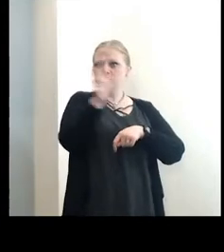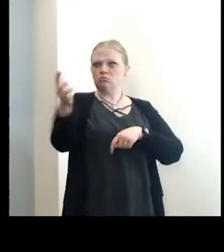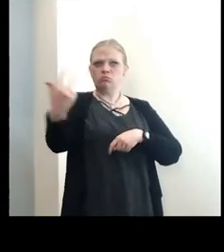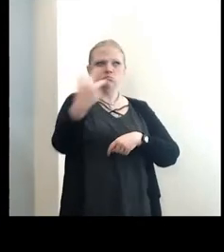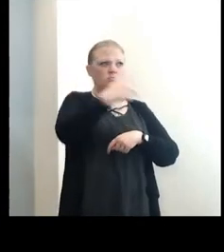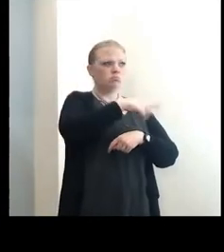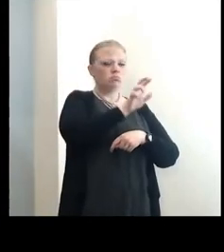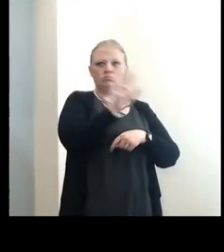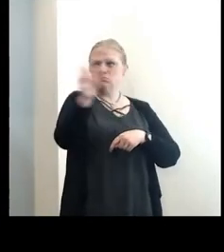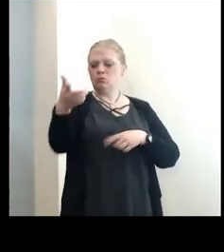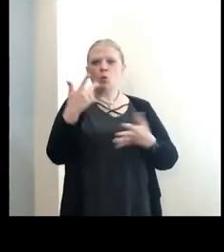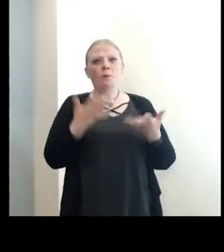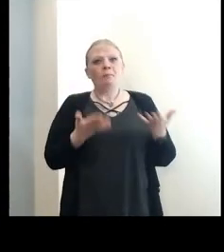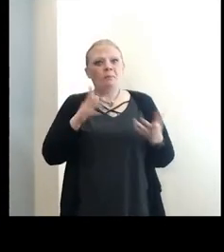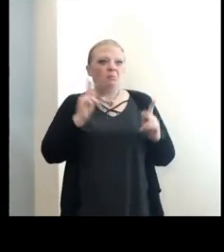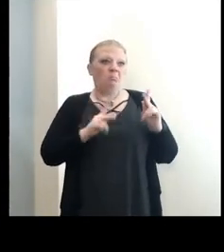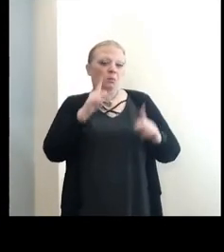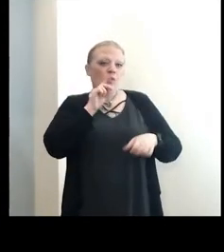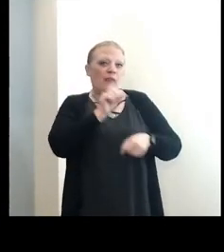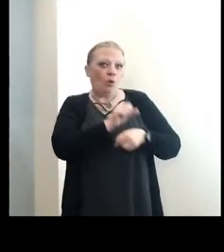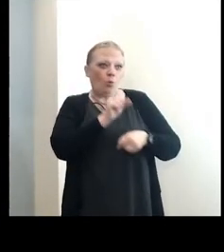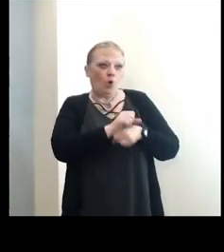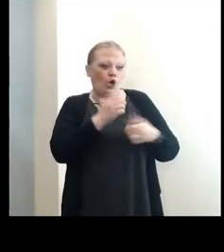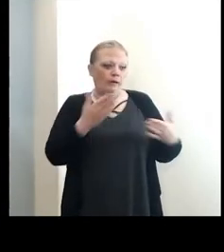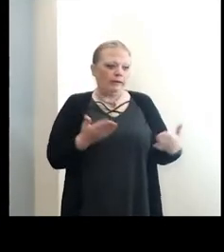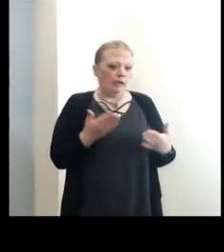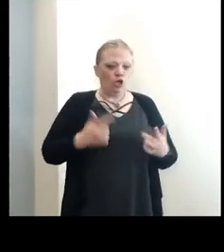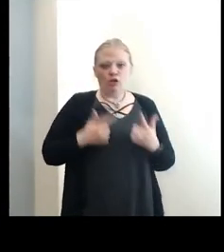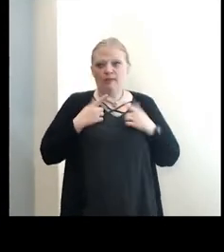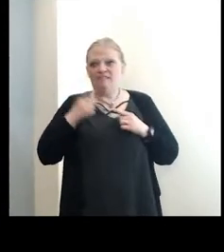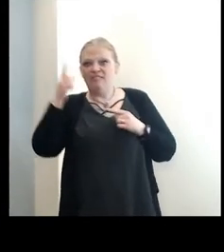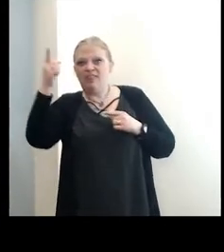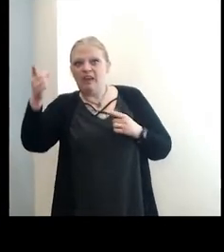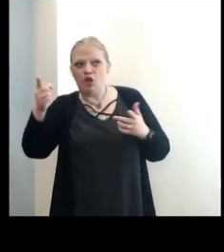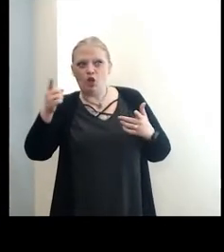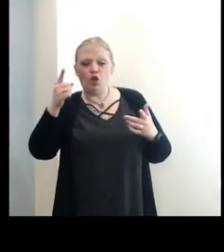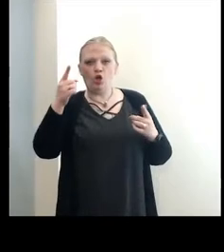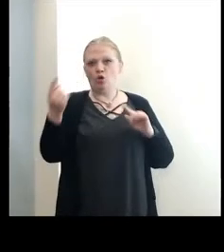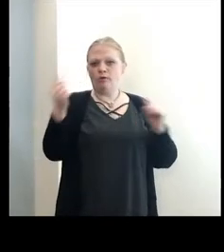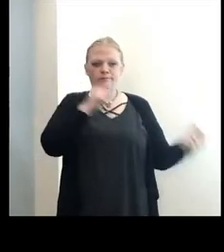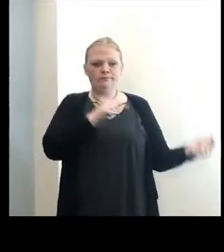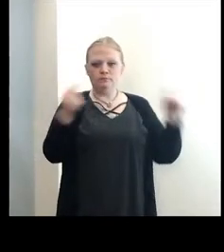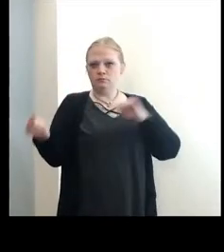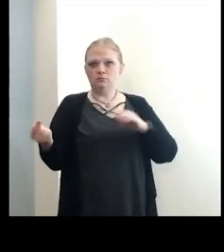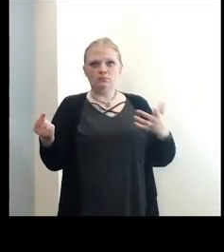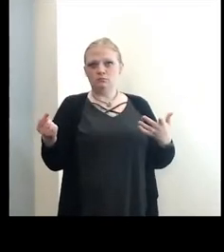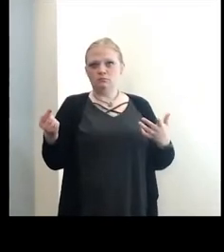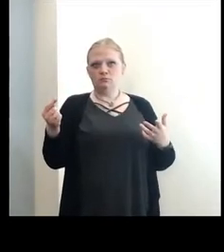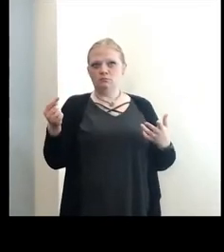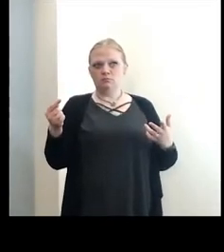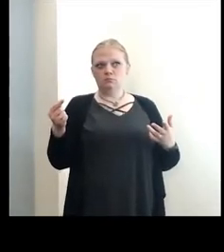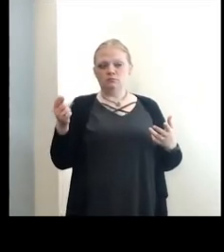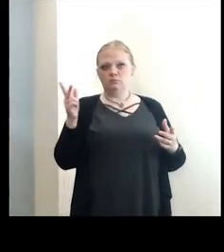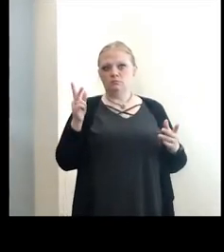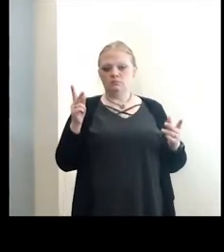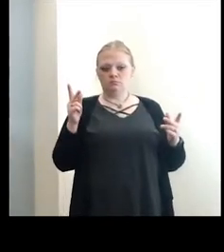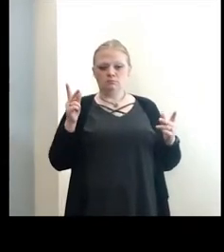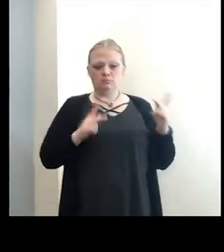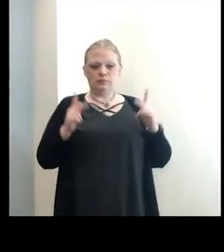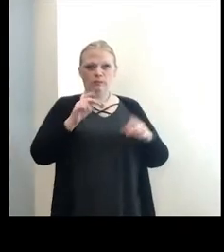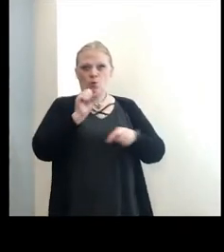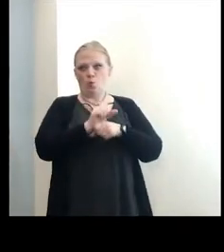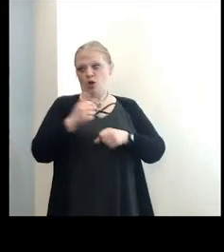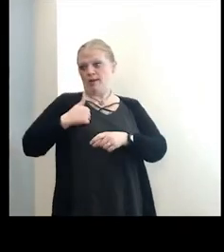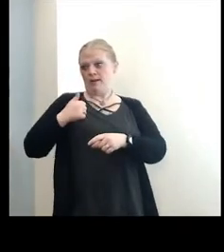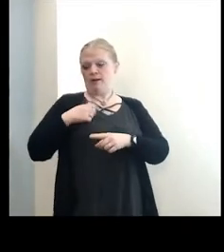crossing it who may work in the States but live in Canada and vice versa because there has been some cases of that of people who work